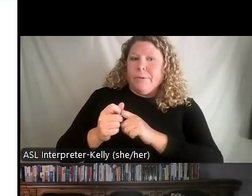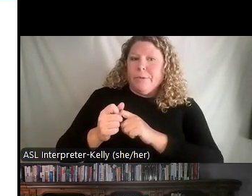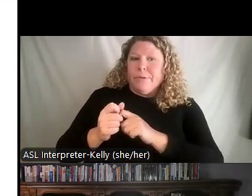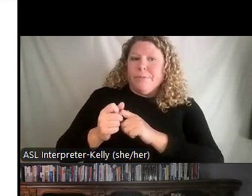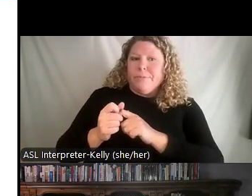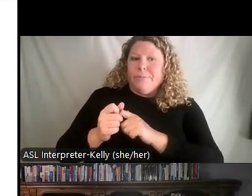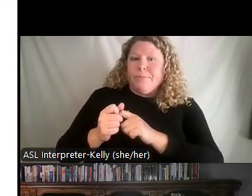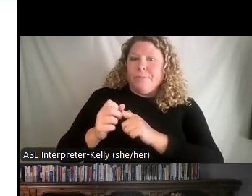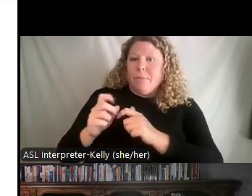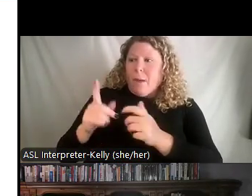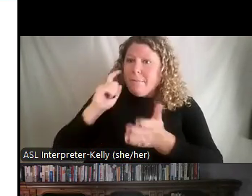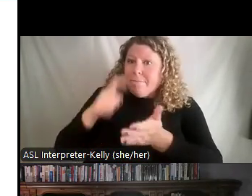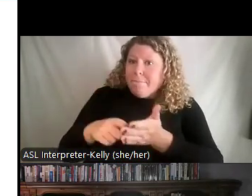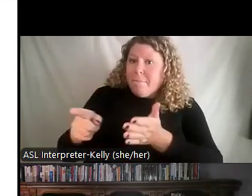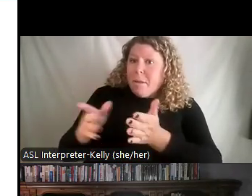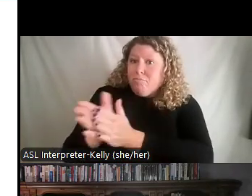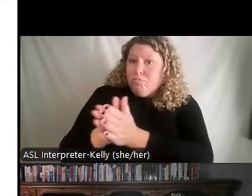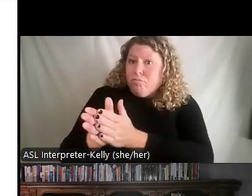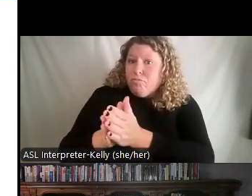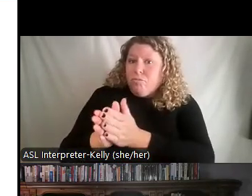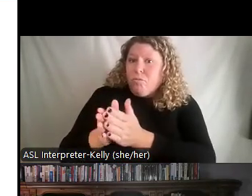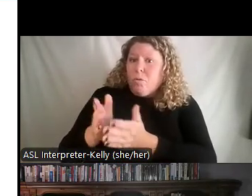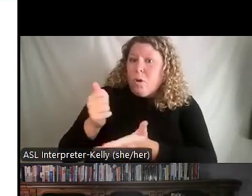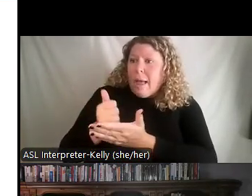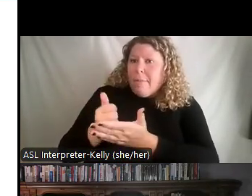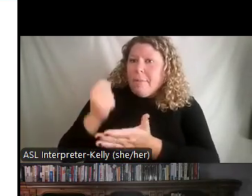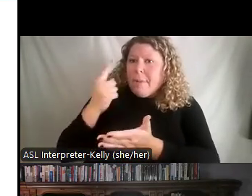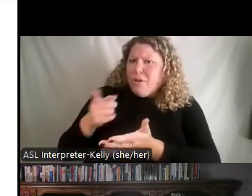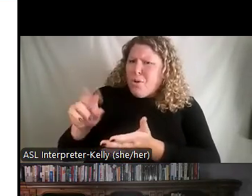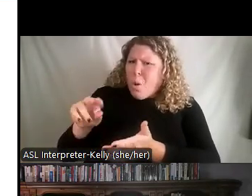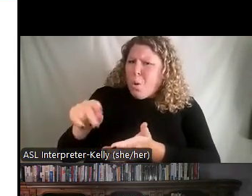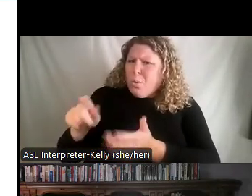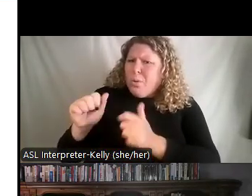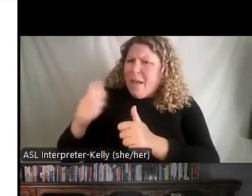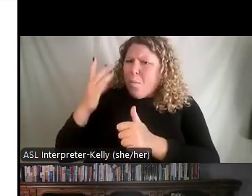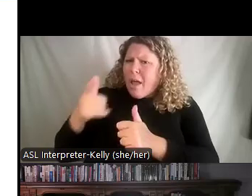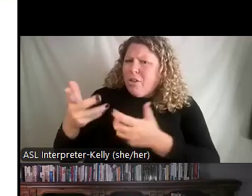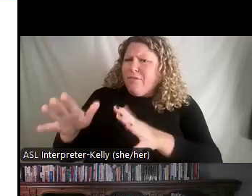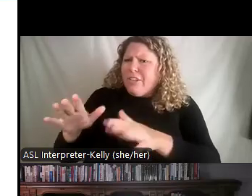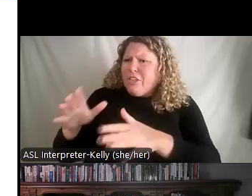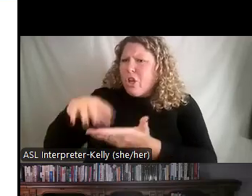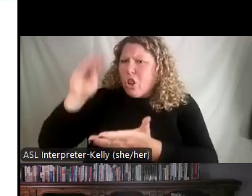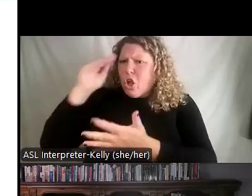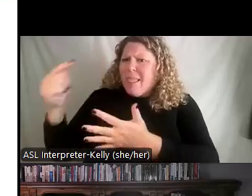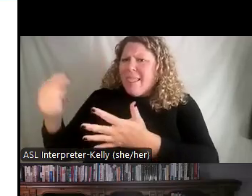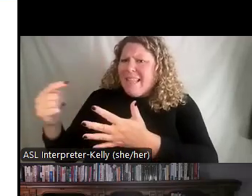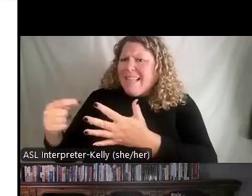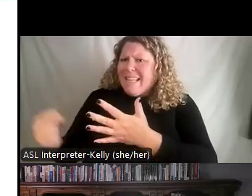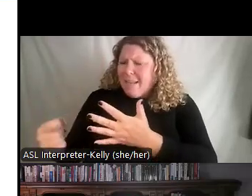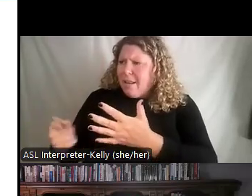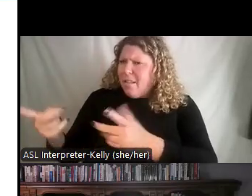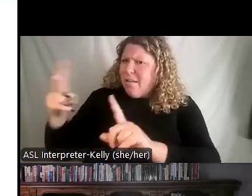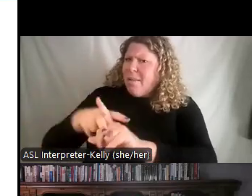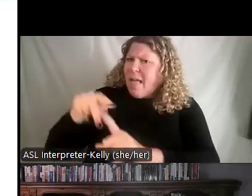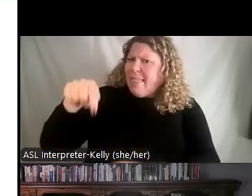their enthusiasm or maybe help them see the transferable skills that they're bringing to the table and how those can relate to what they're doing. You have to